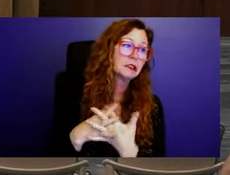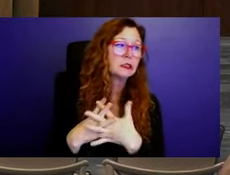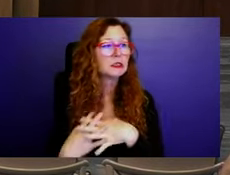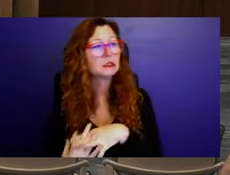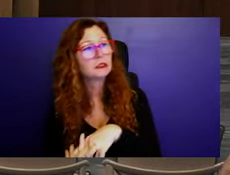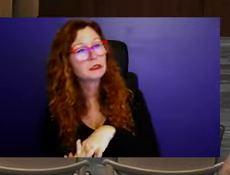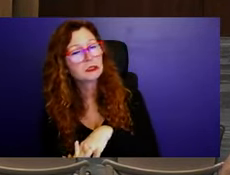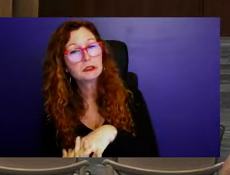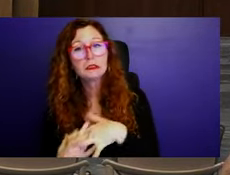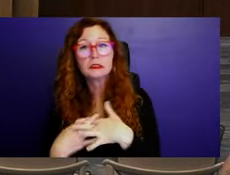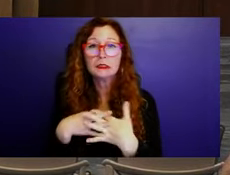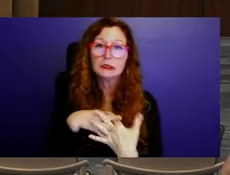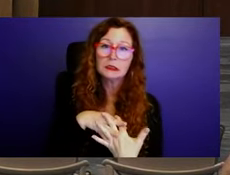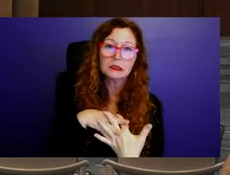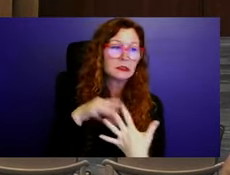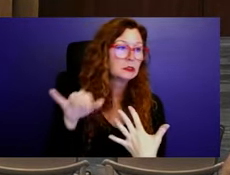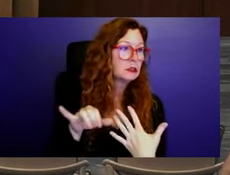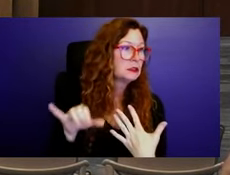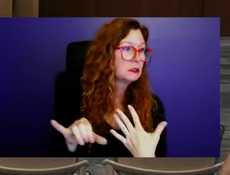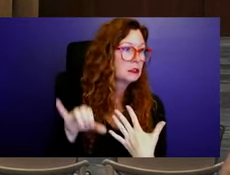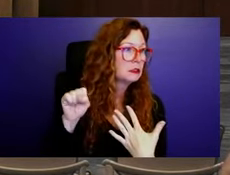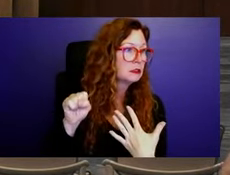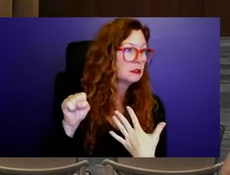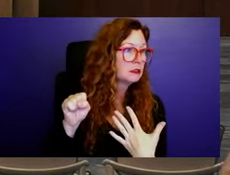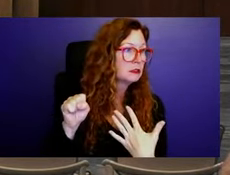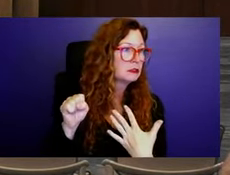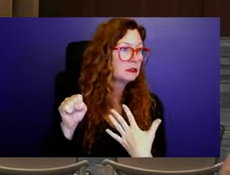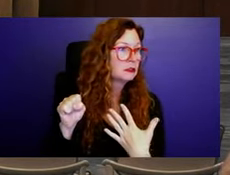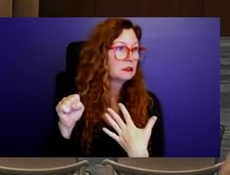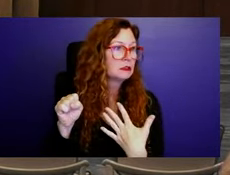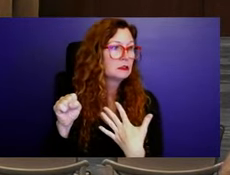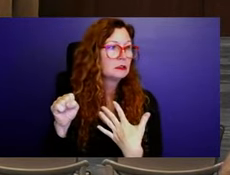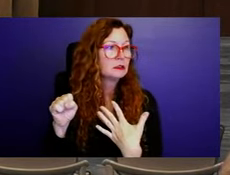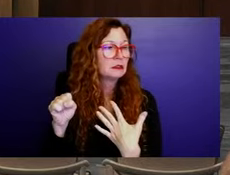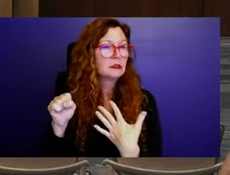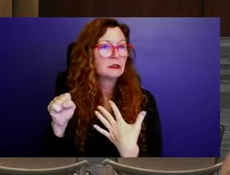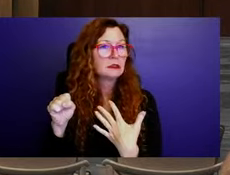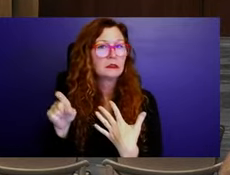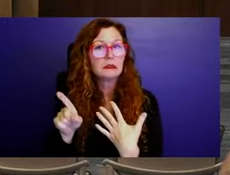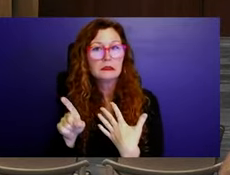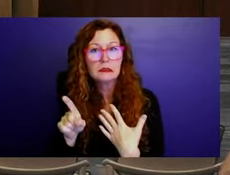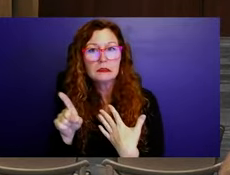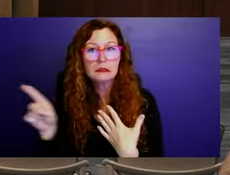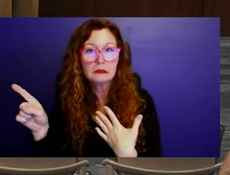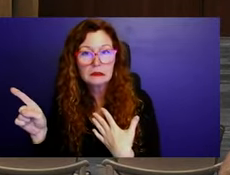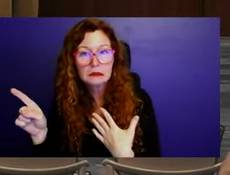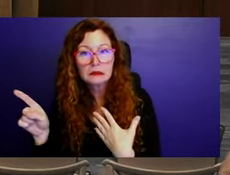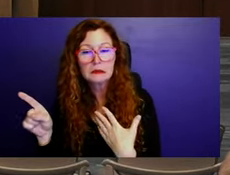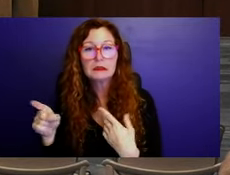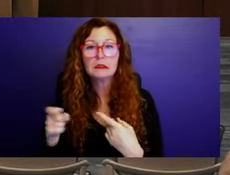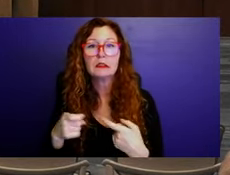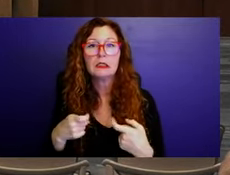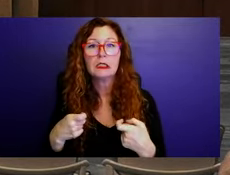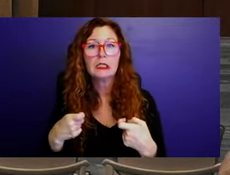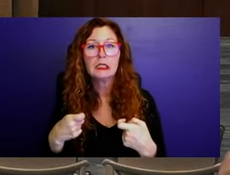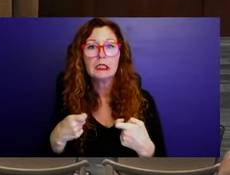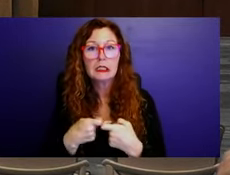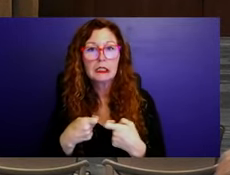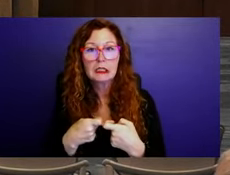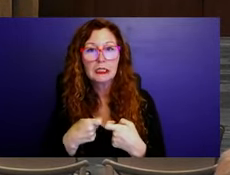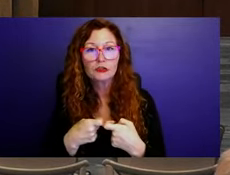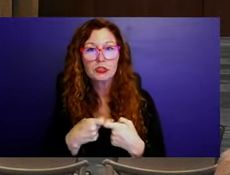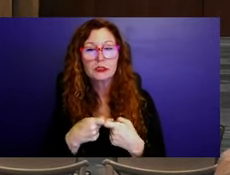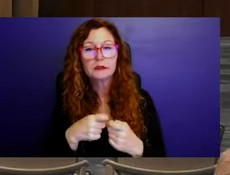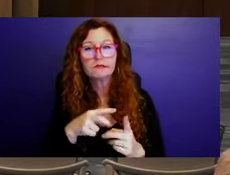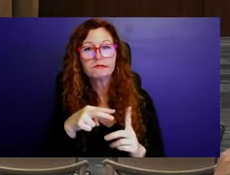going back to the, uh, the electric charging station with the trend, uh, and this